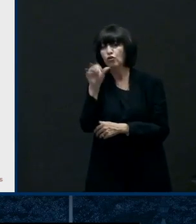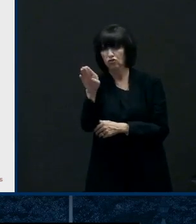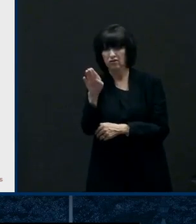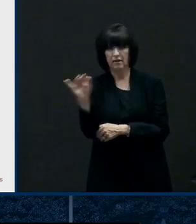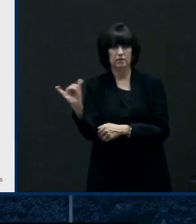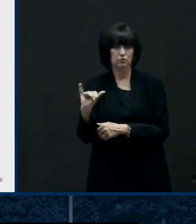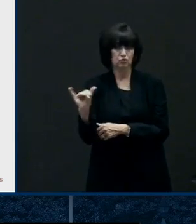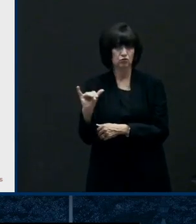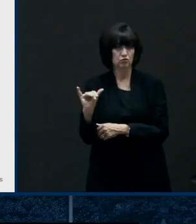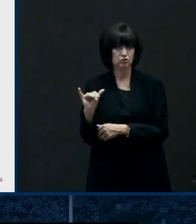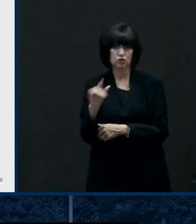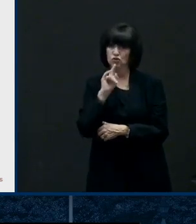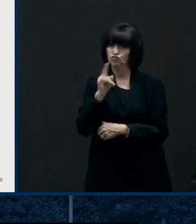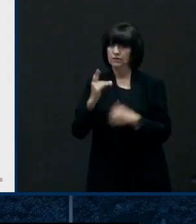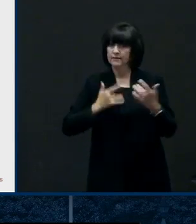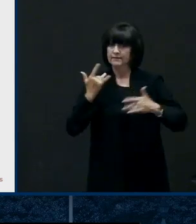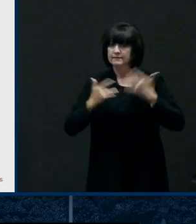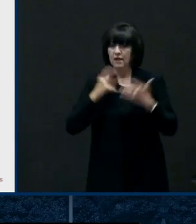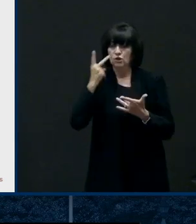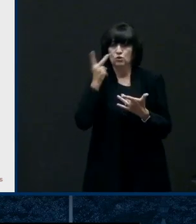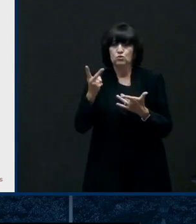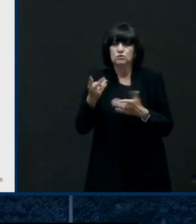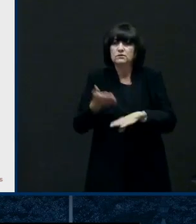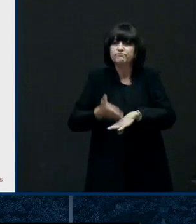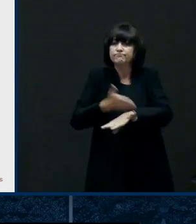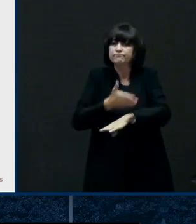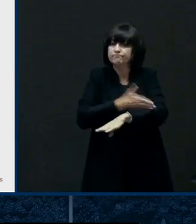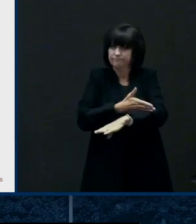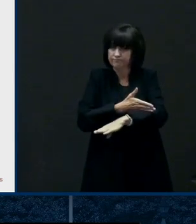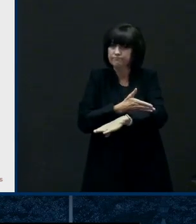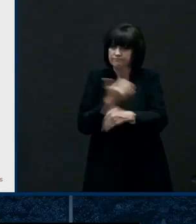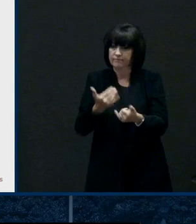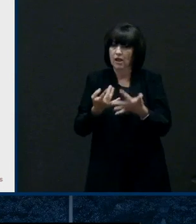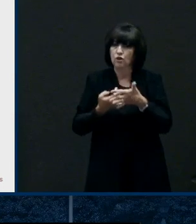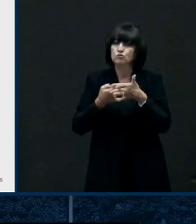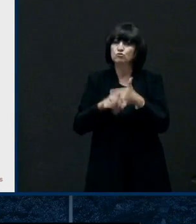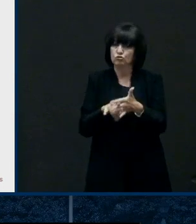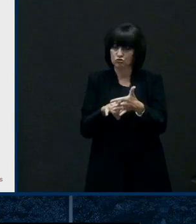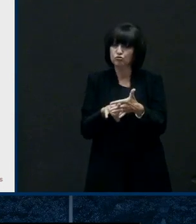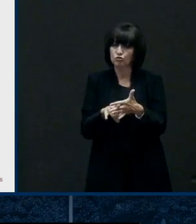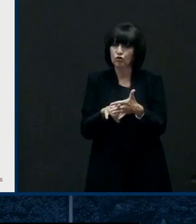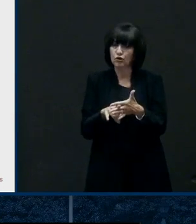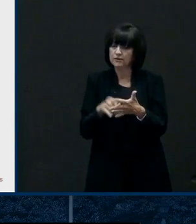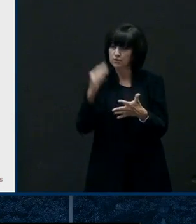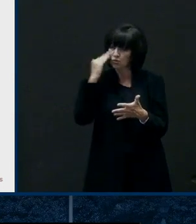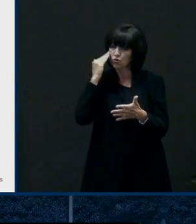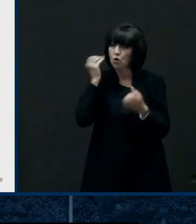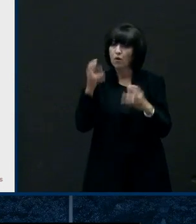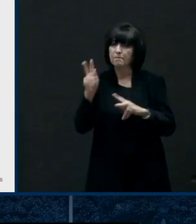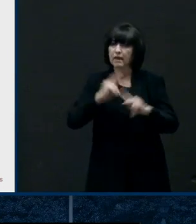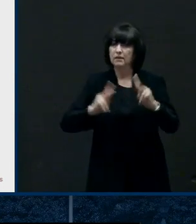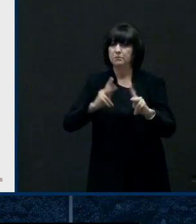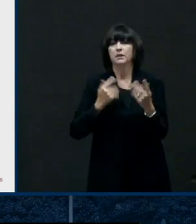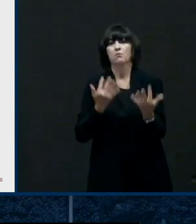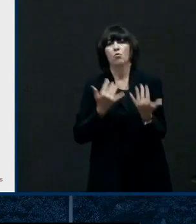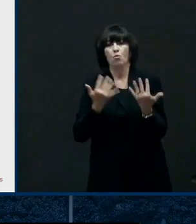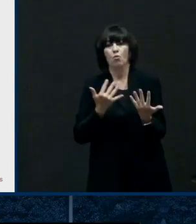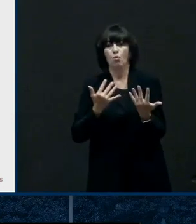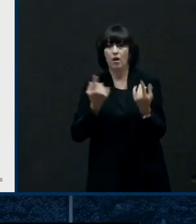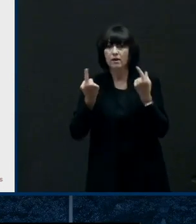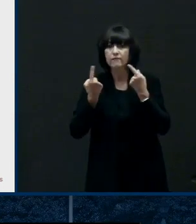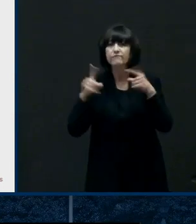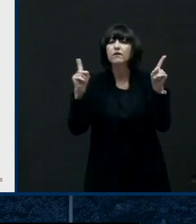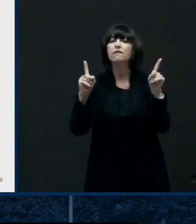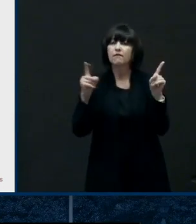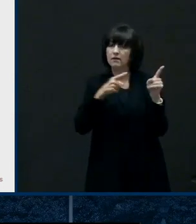that so it's exciting to get that off the ground we know that's been something uh the teachers and staff of schools have been uh you know concerned about and